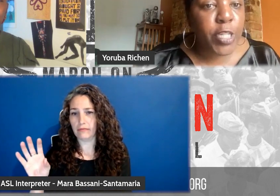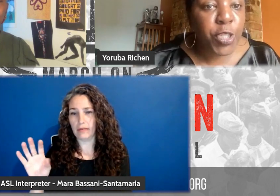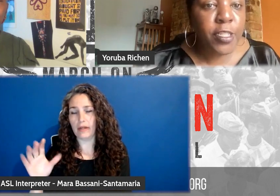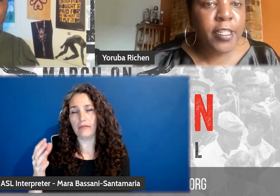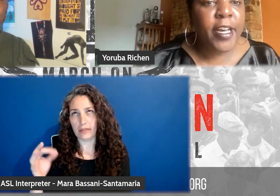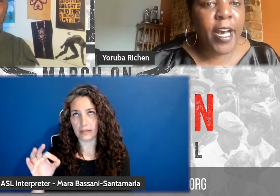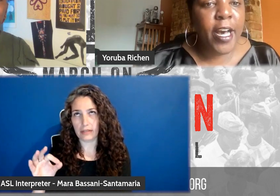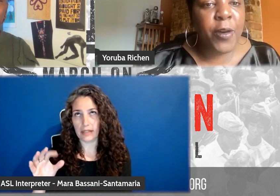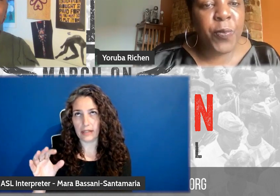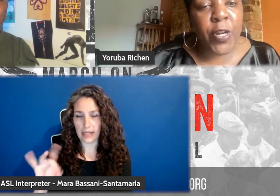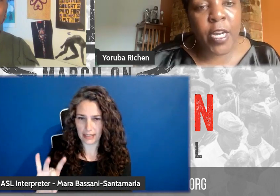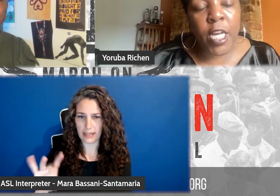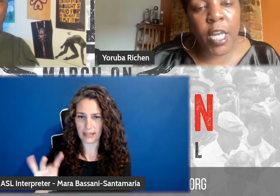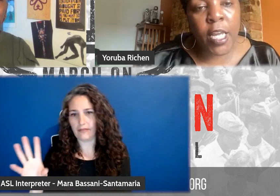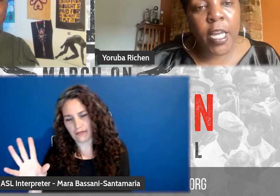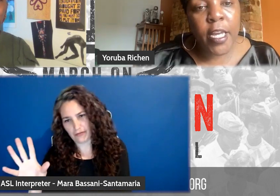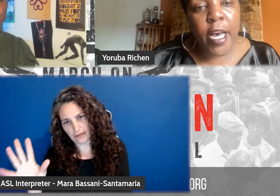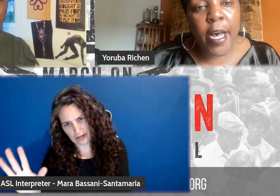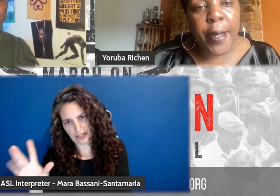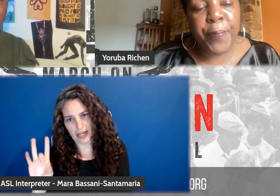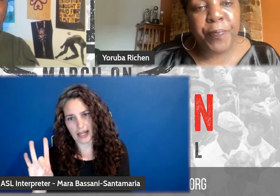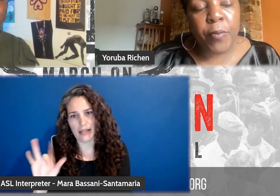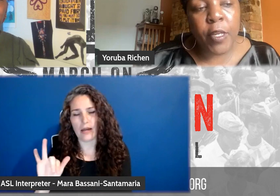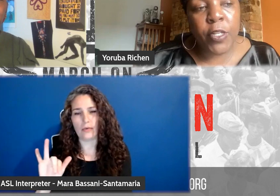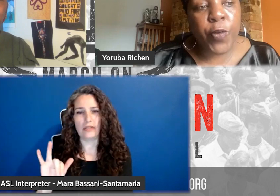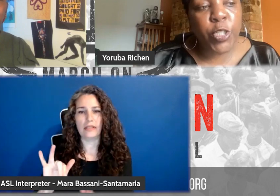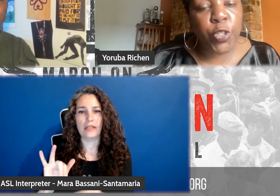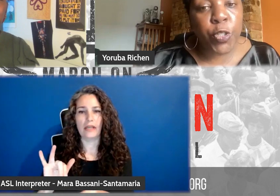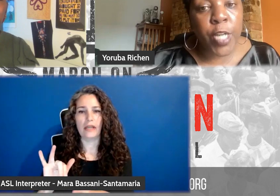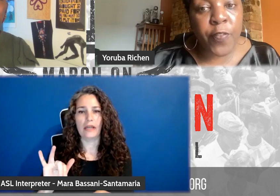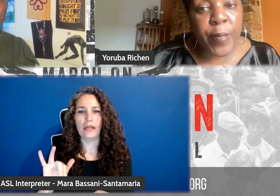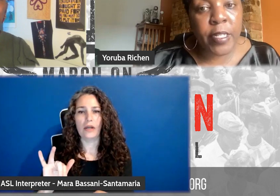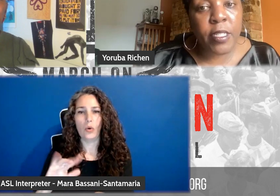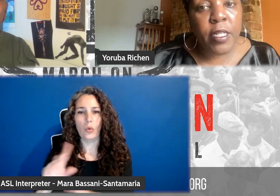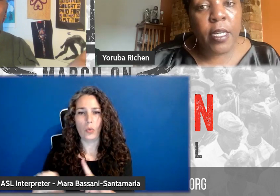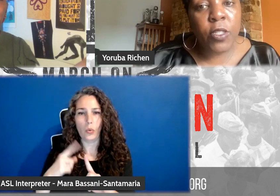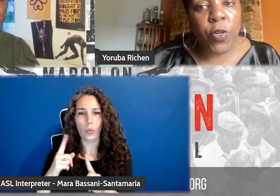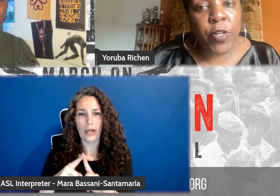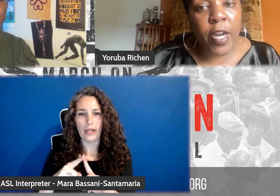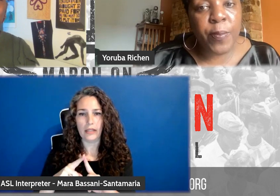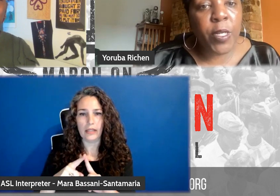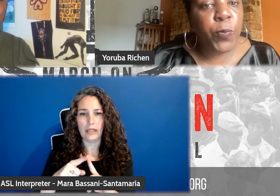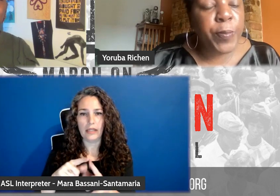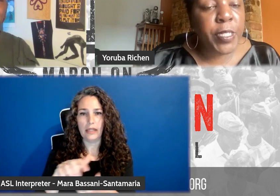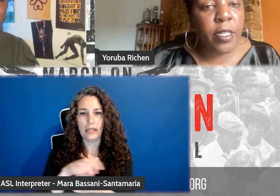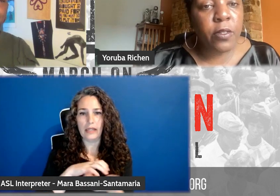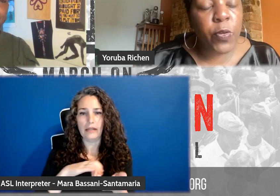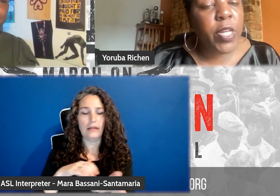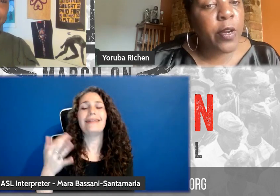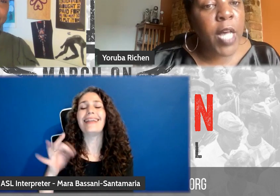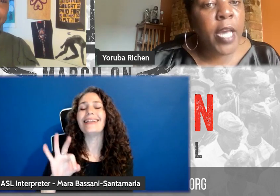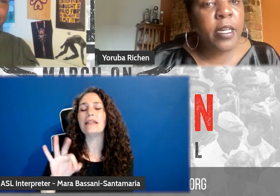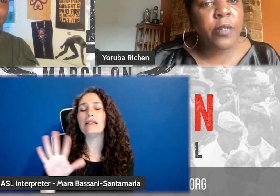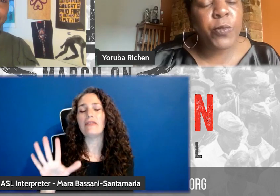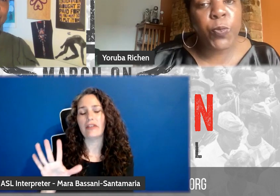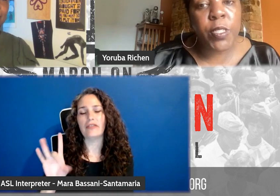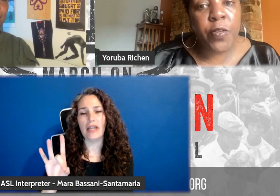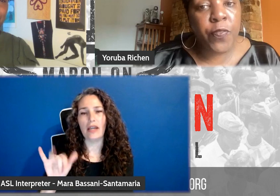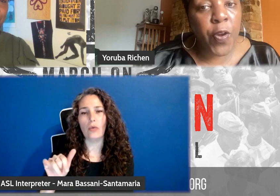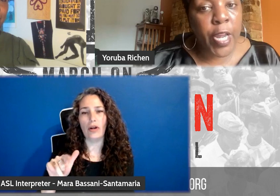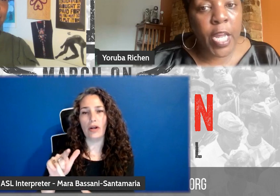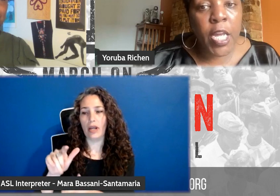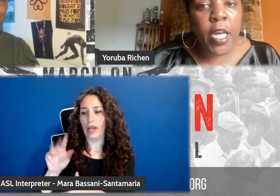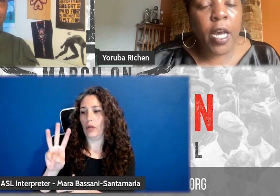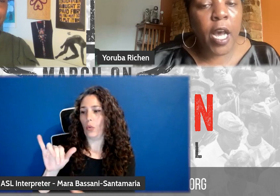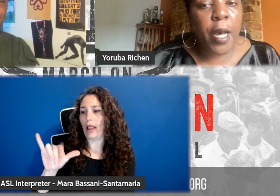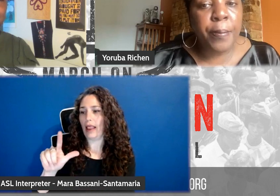insurrection, where a interracial government, local government in Wilmington, North Carolina, which was